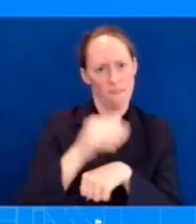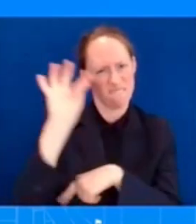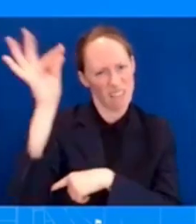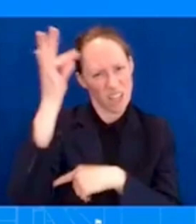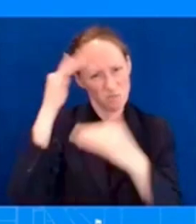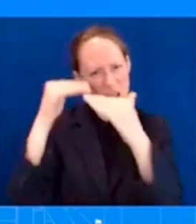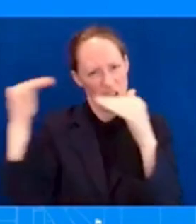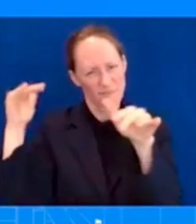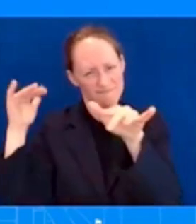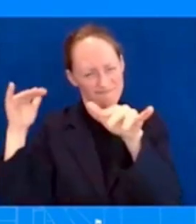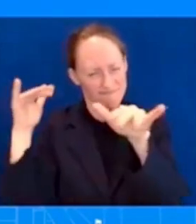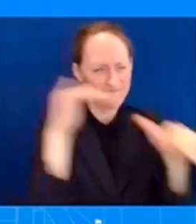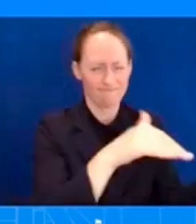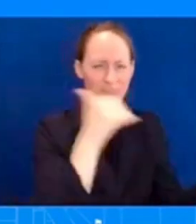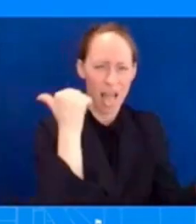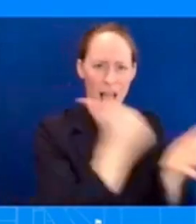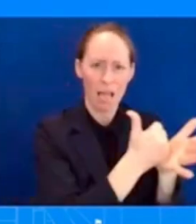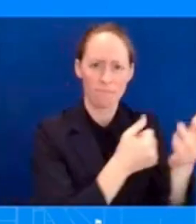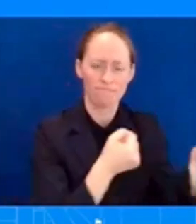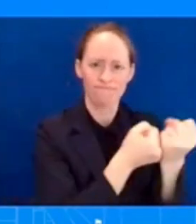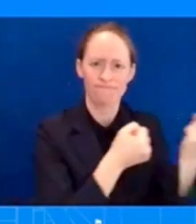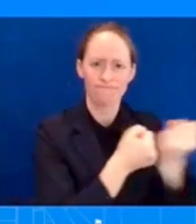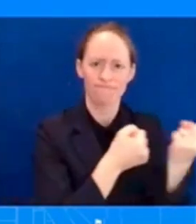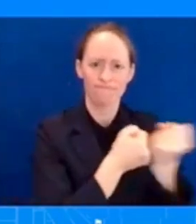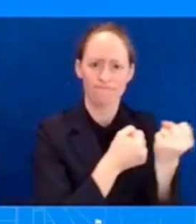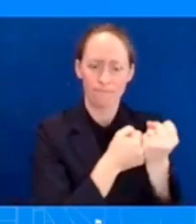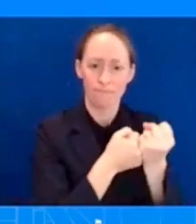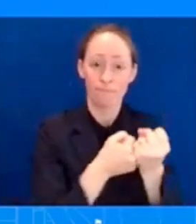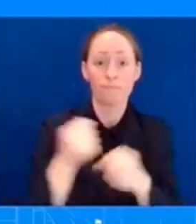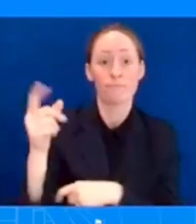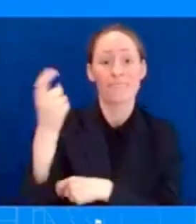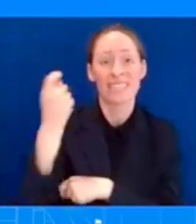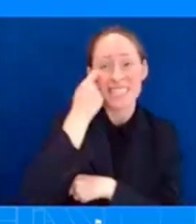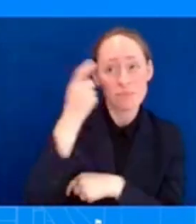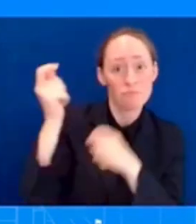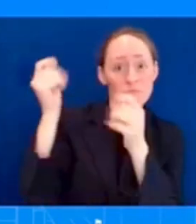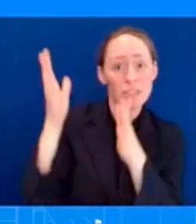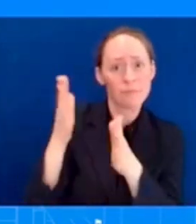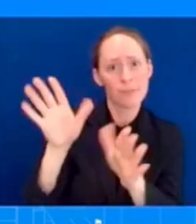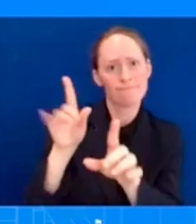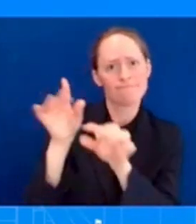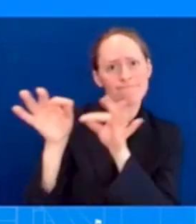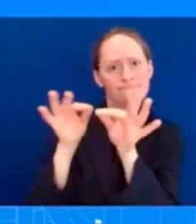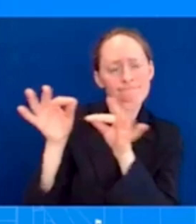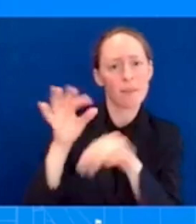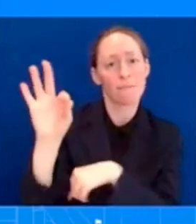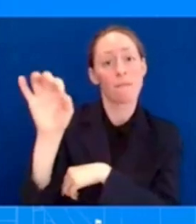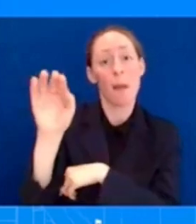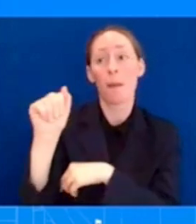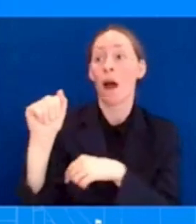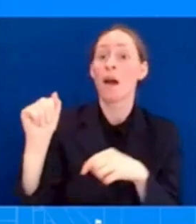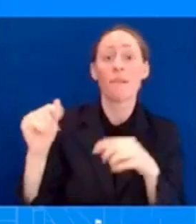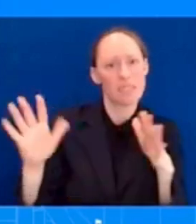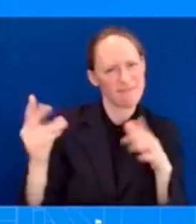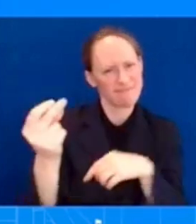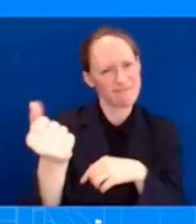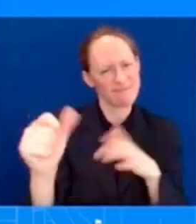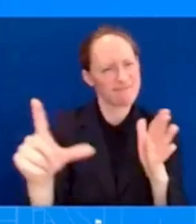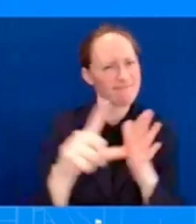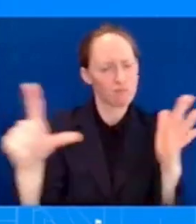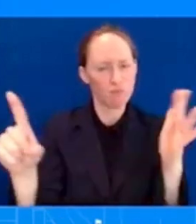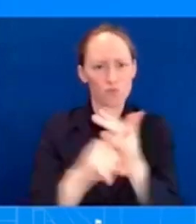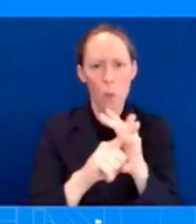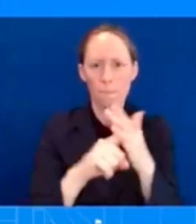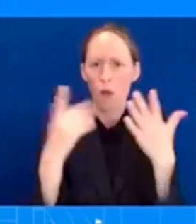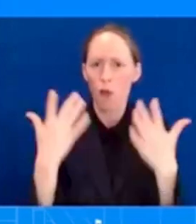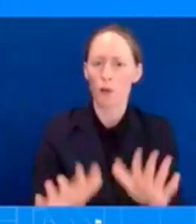one, FEMA has been on the ground dealing with this. There's more than 300 personnel, FEMA personnel. We've talked about the 50,000 meals. We've talked about